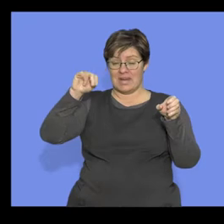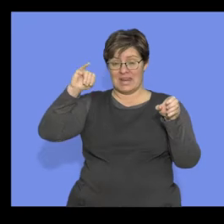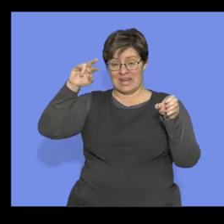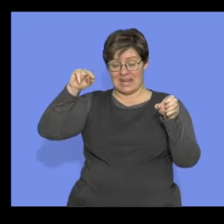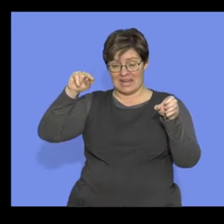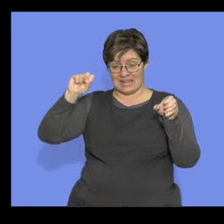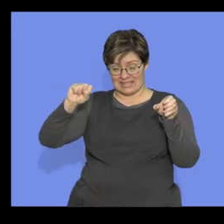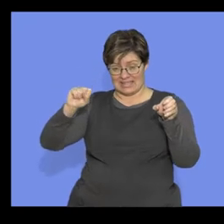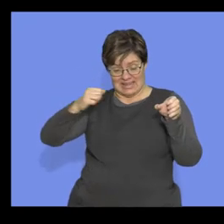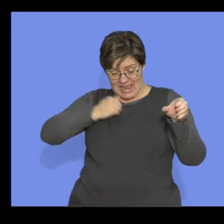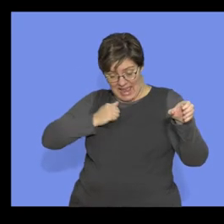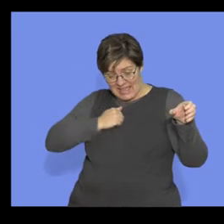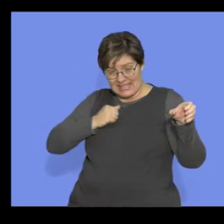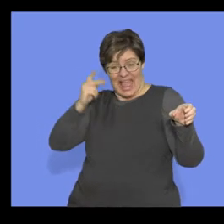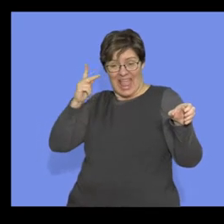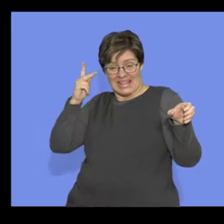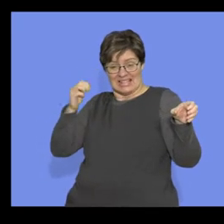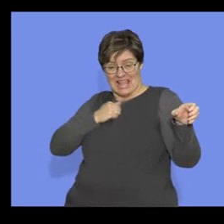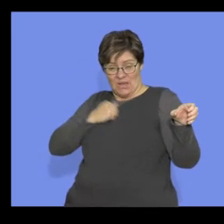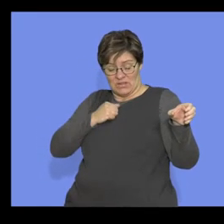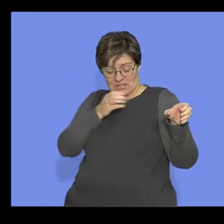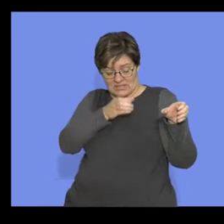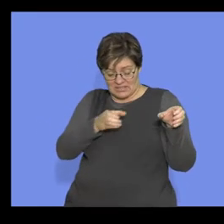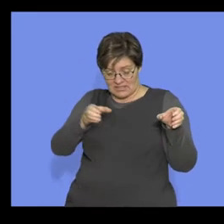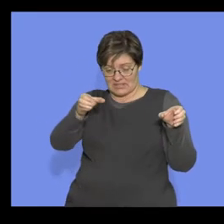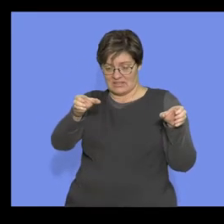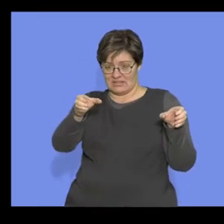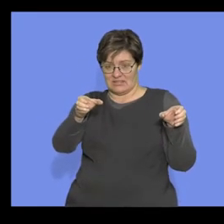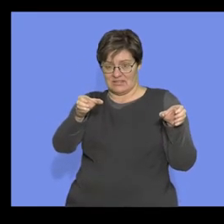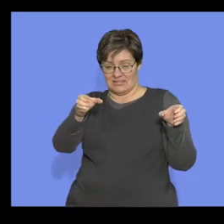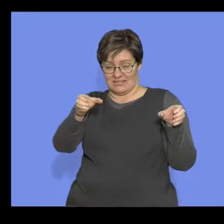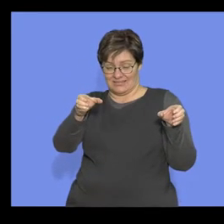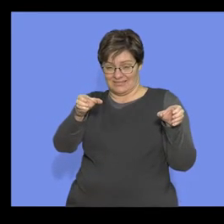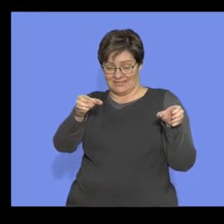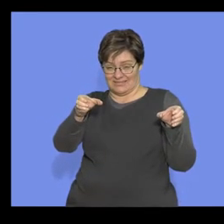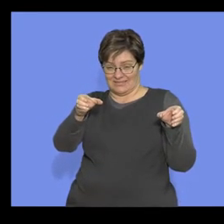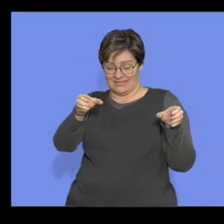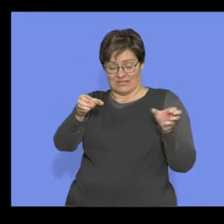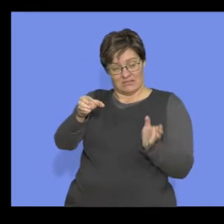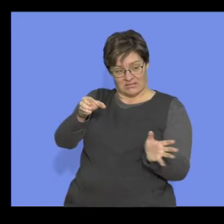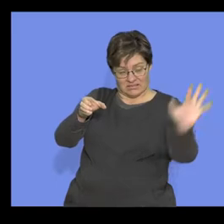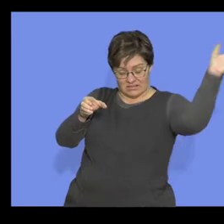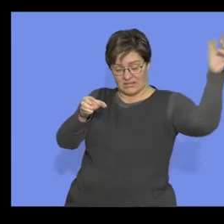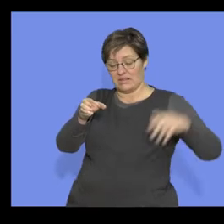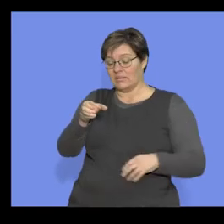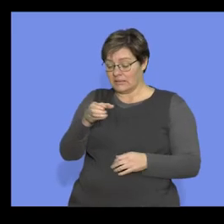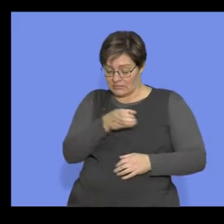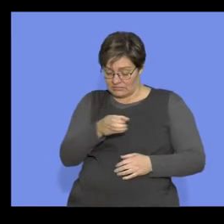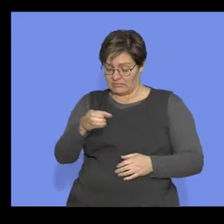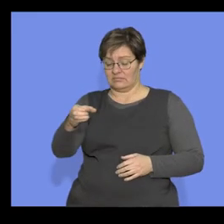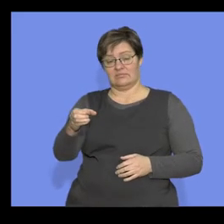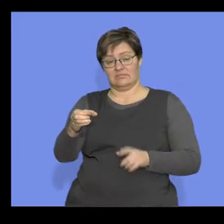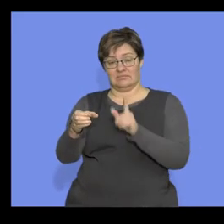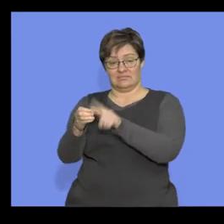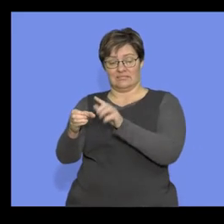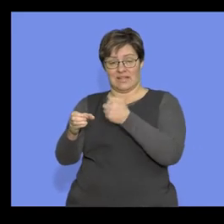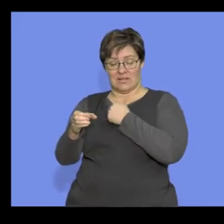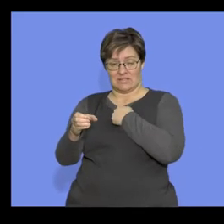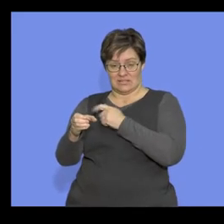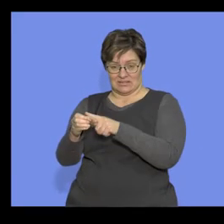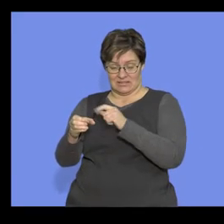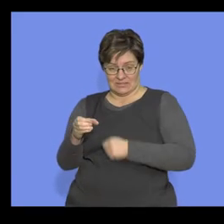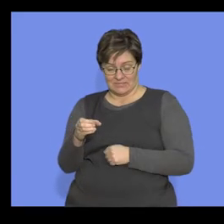us and our ancestors, we split, all right, from the so-called